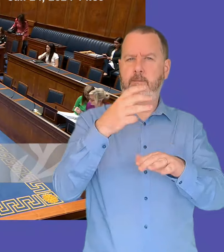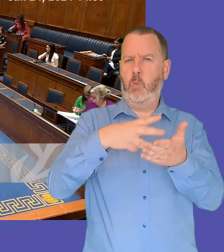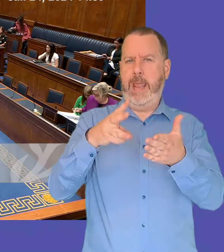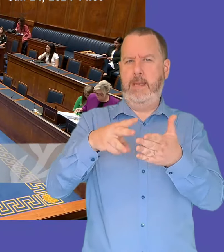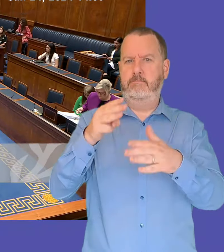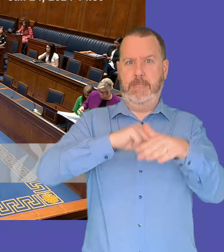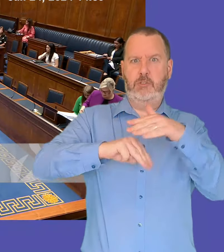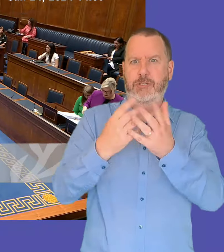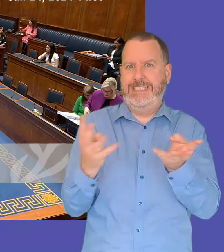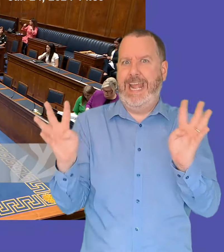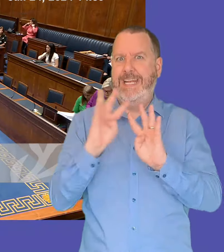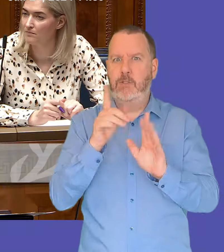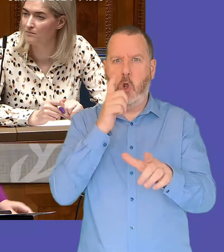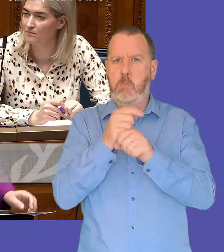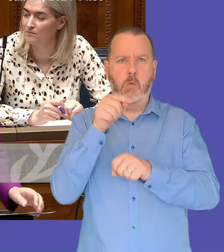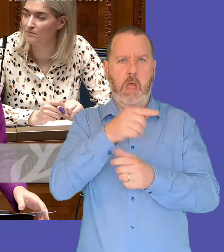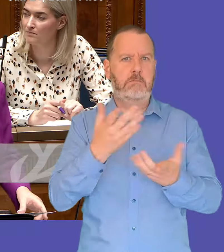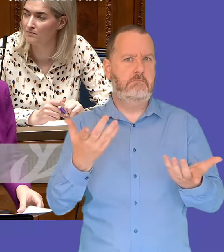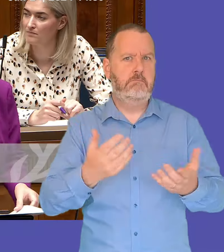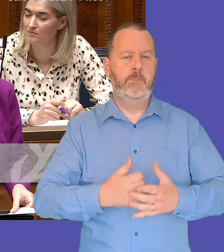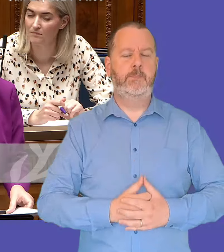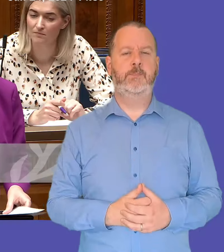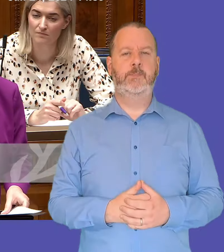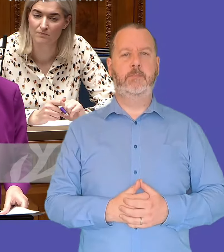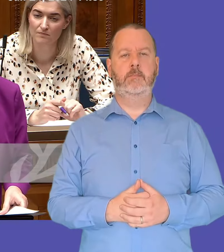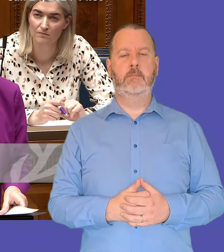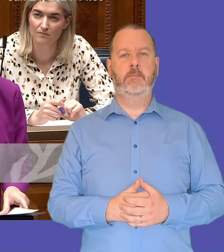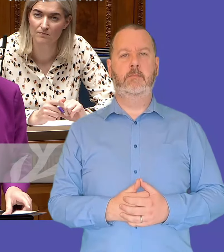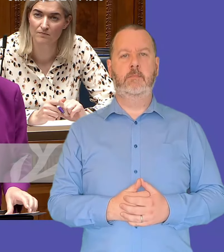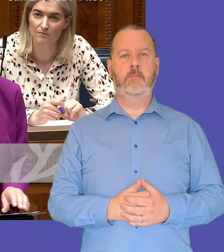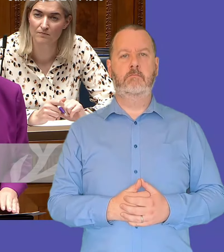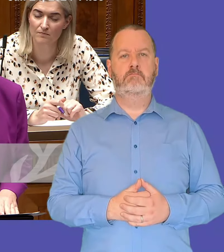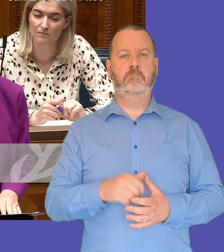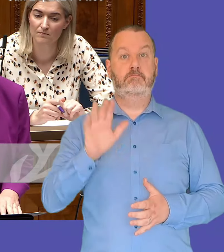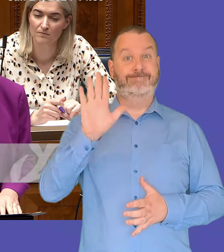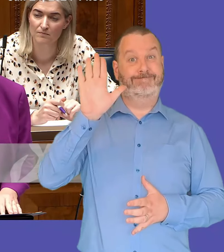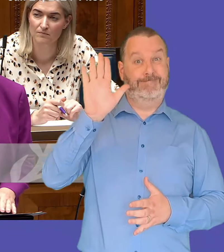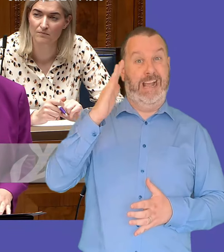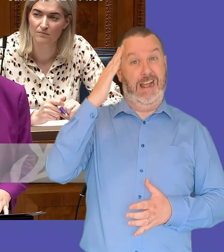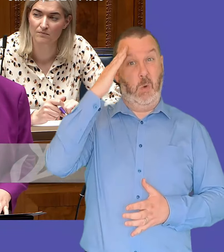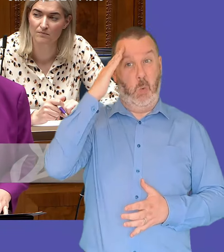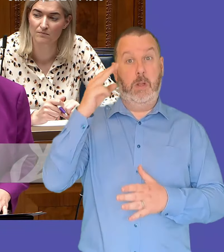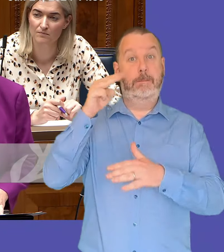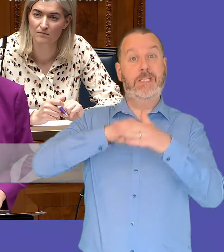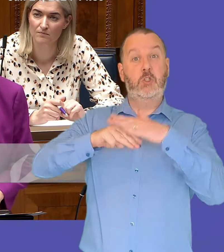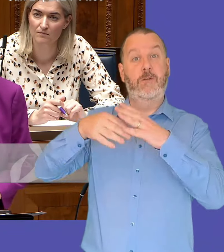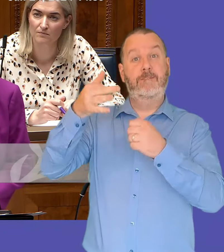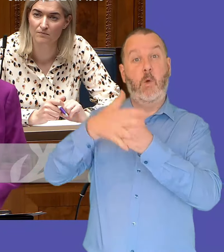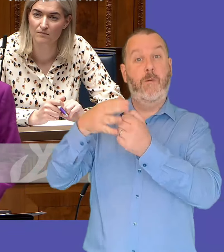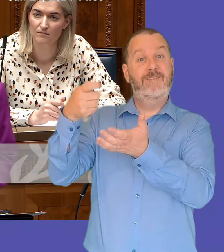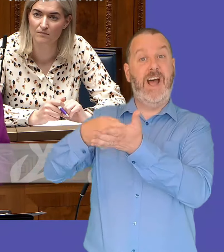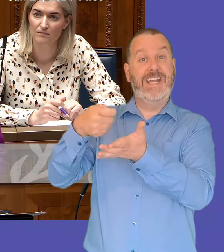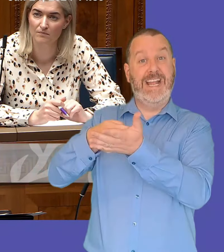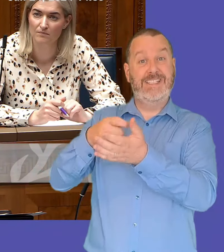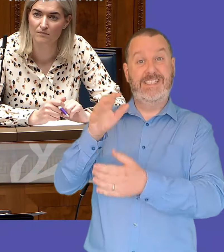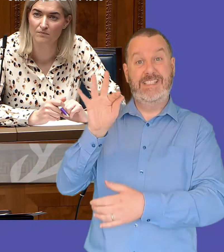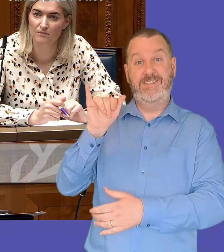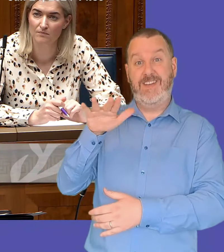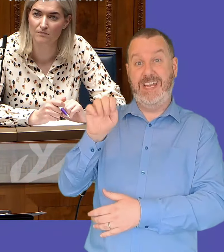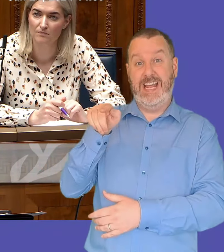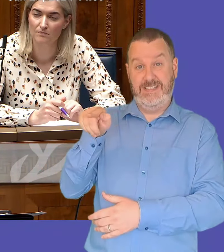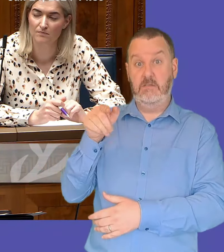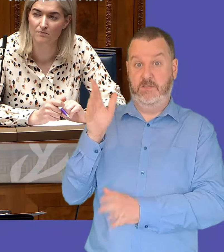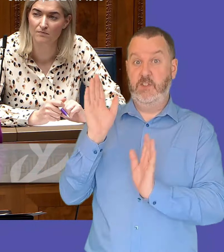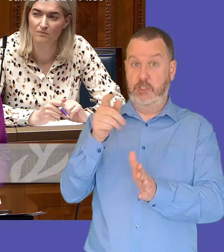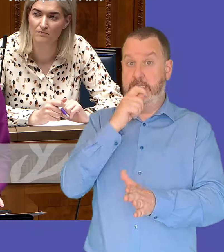minister um can i say that um we know that our finance minister has um indicated that she is ready